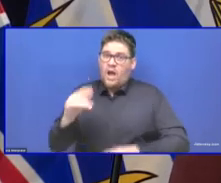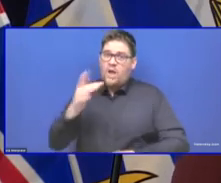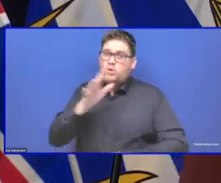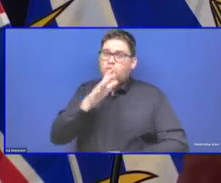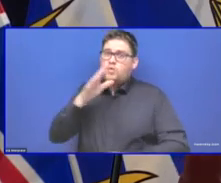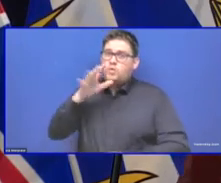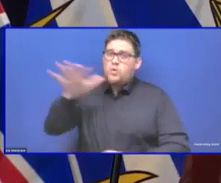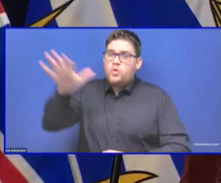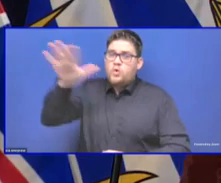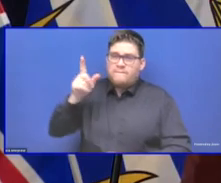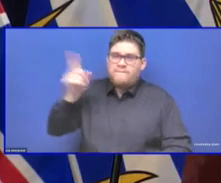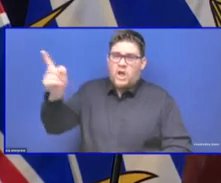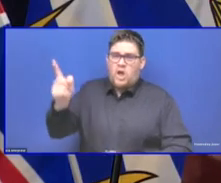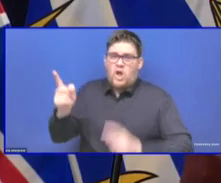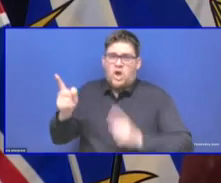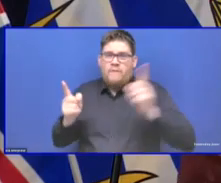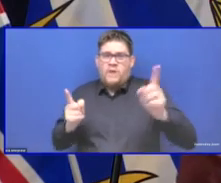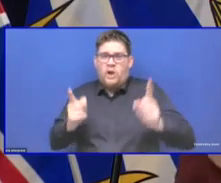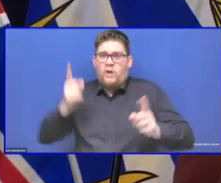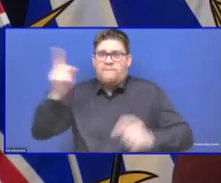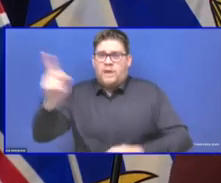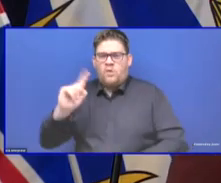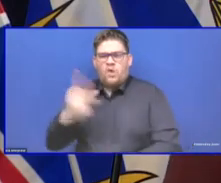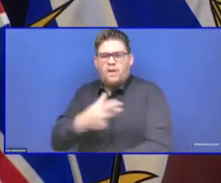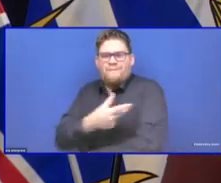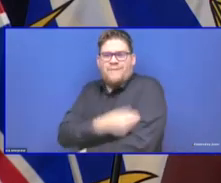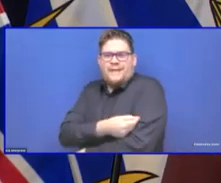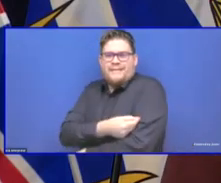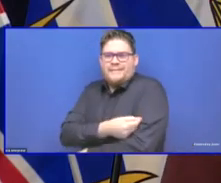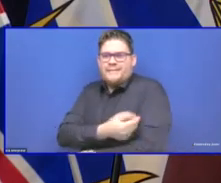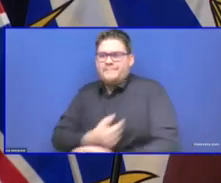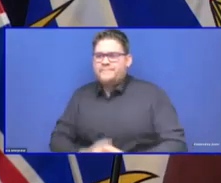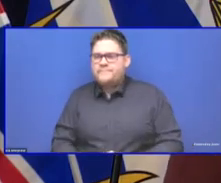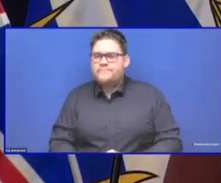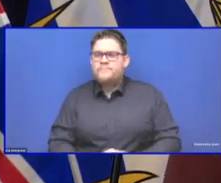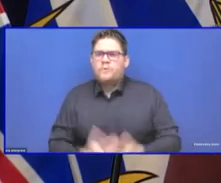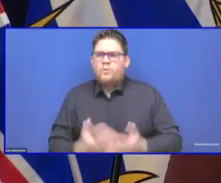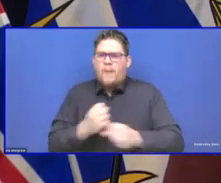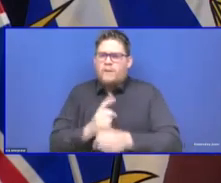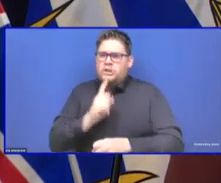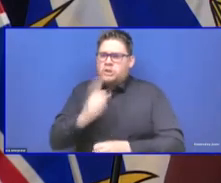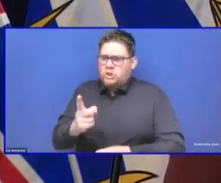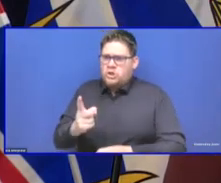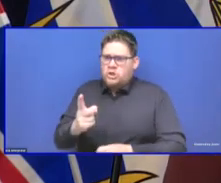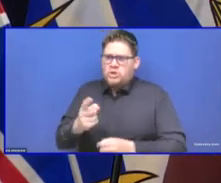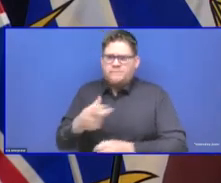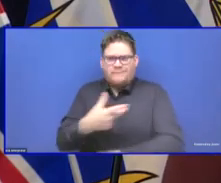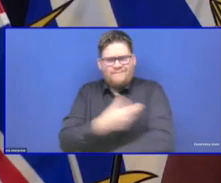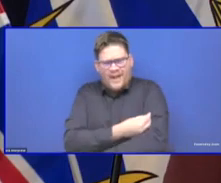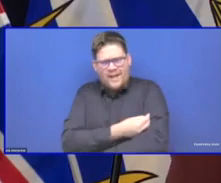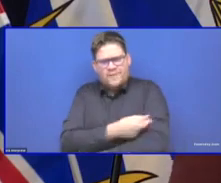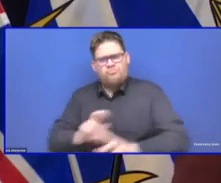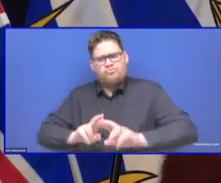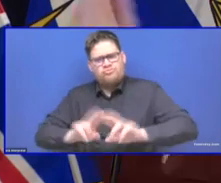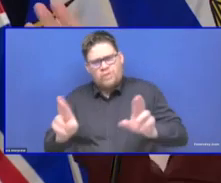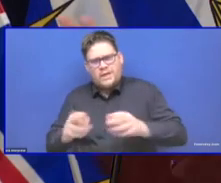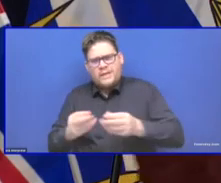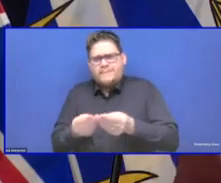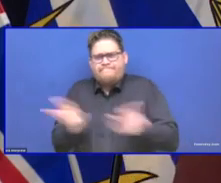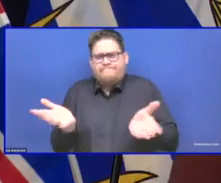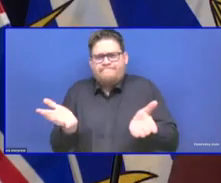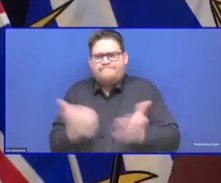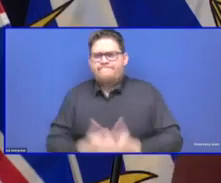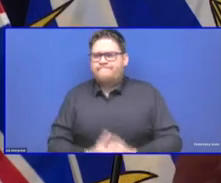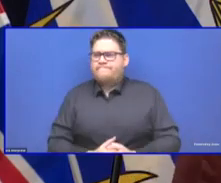people. And, and then there's the complacency factor. So the, this thought that this virus is, is only